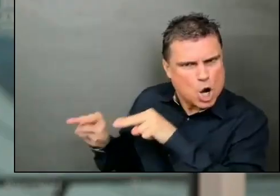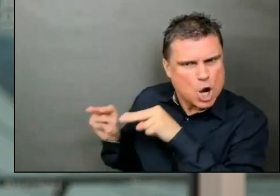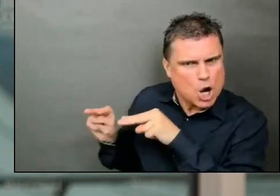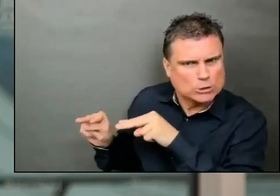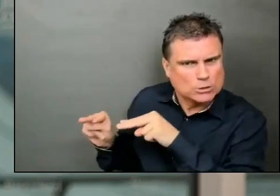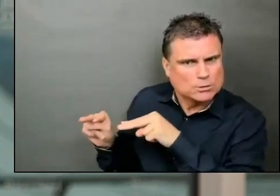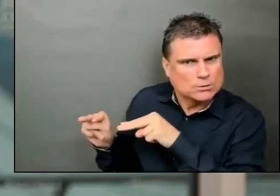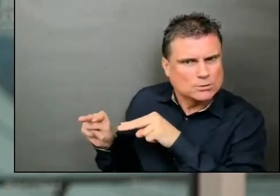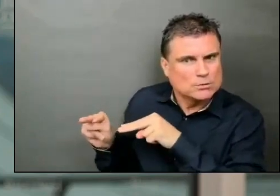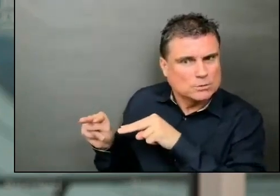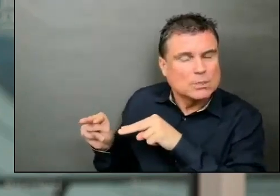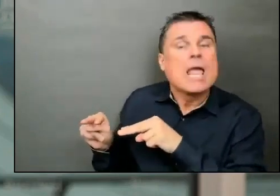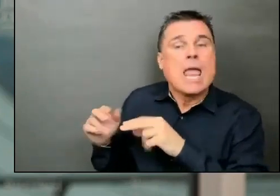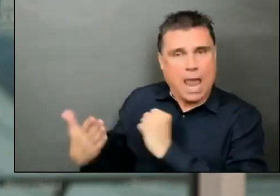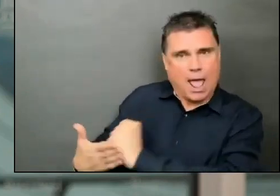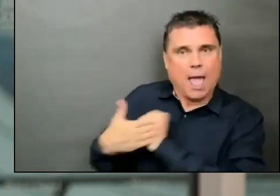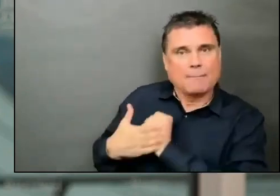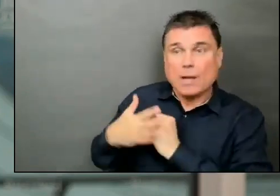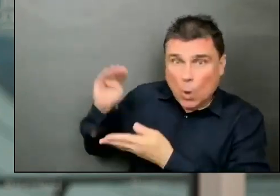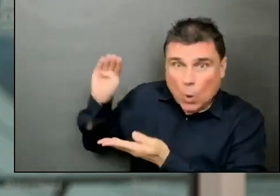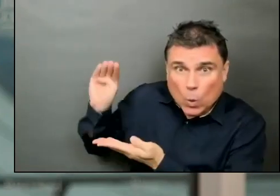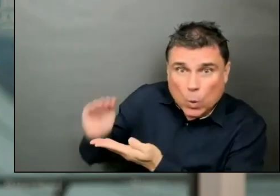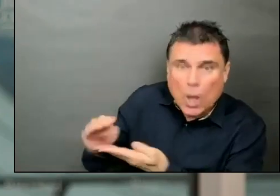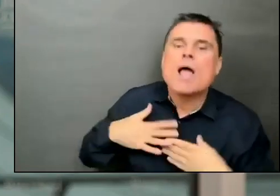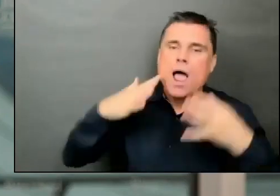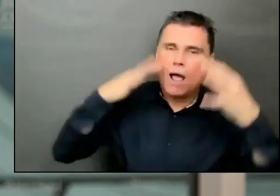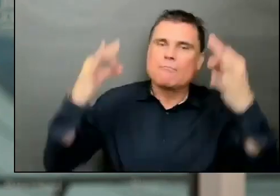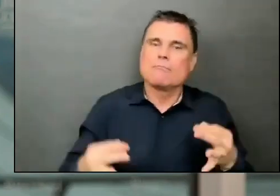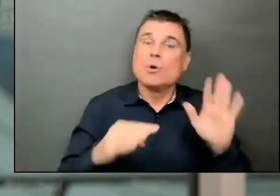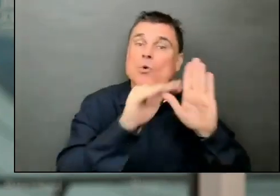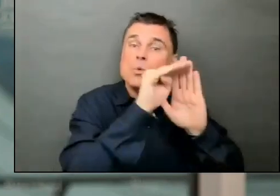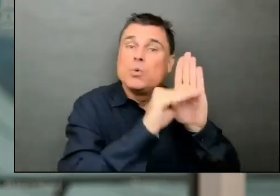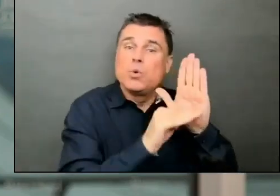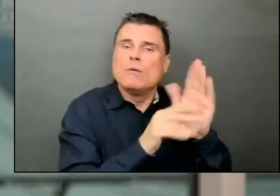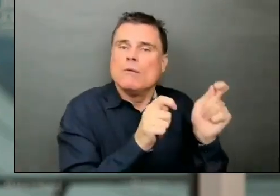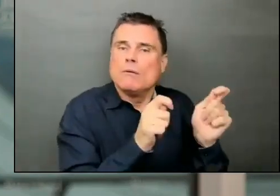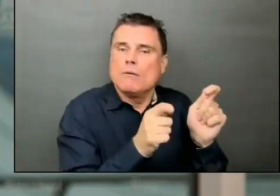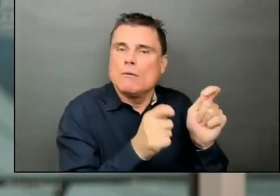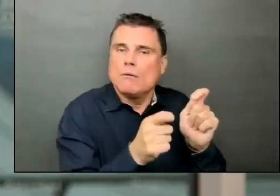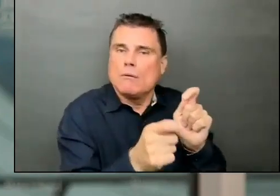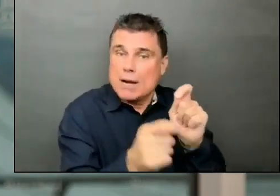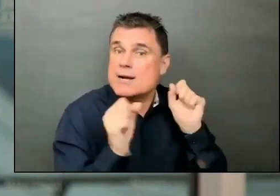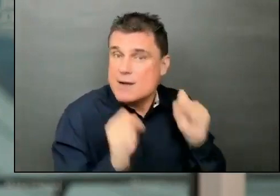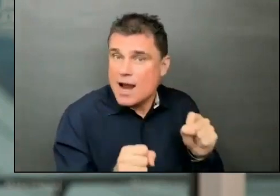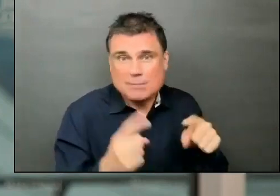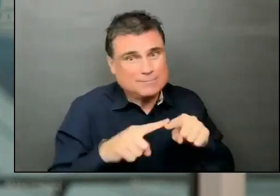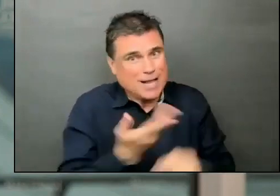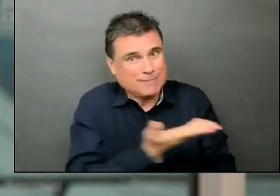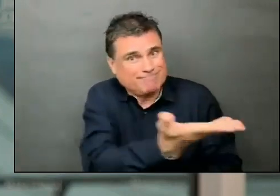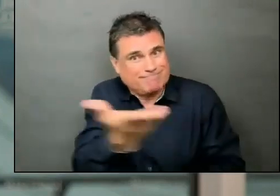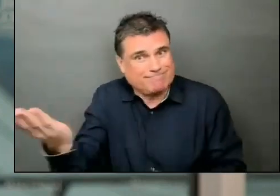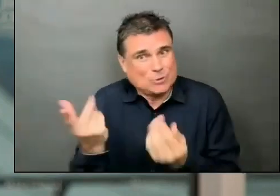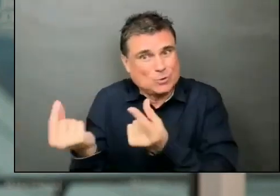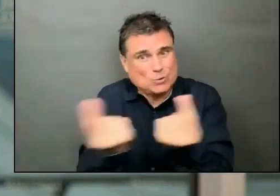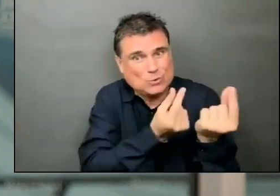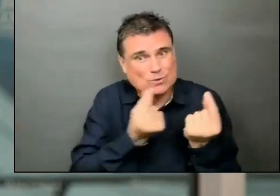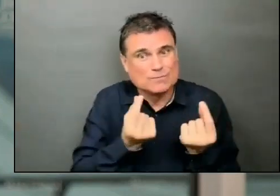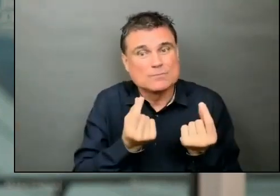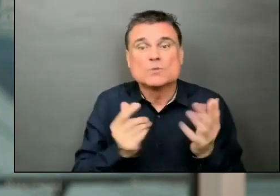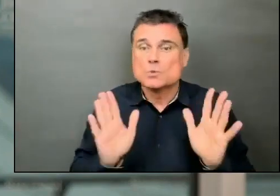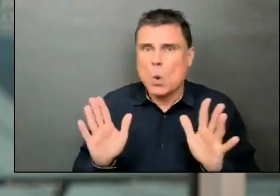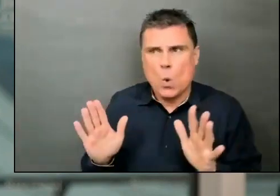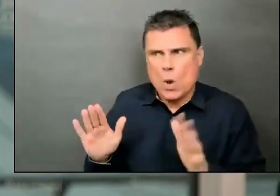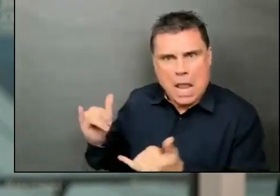Through our shared efforts and as long as we continue on this path, we can start planning for the return